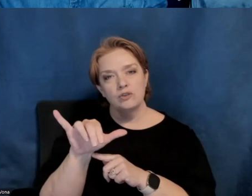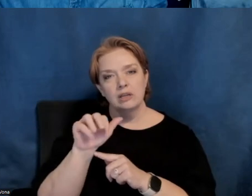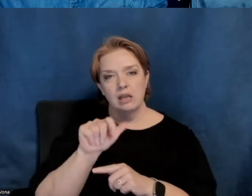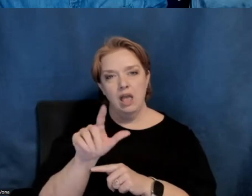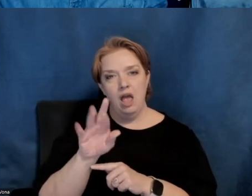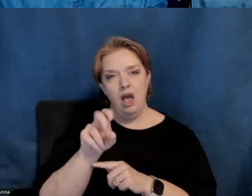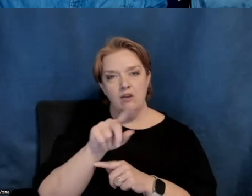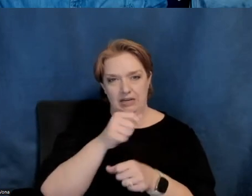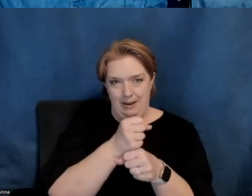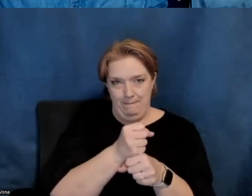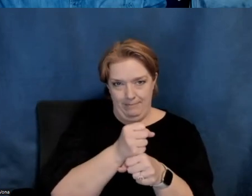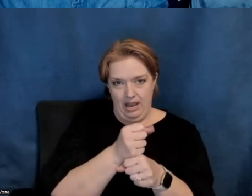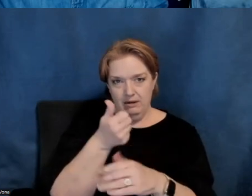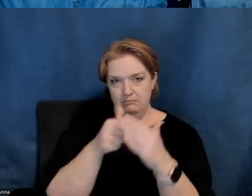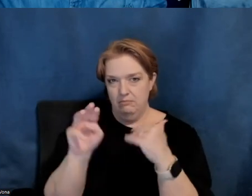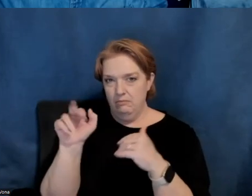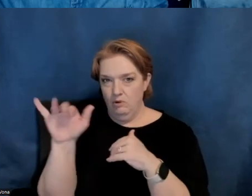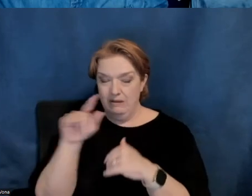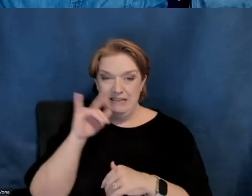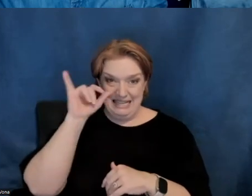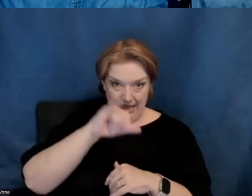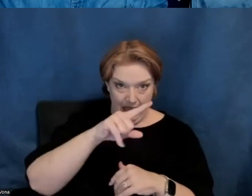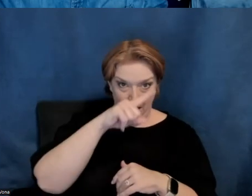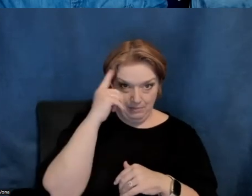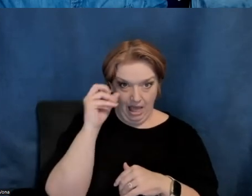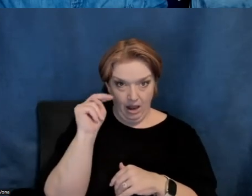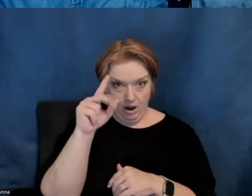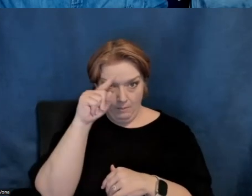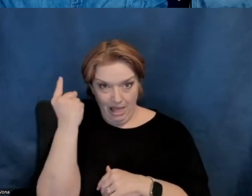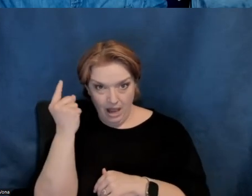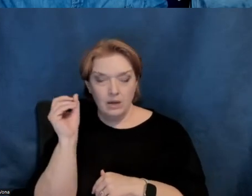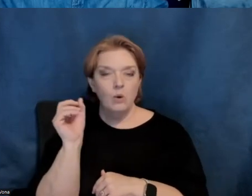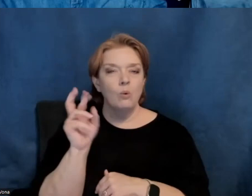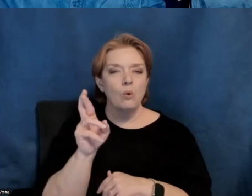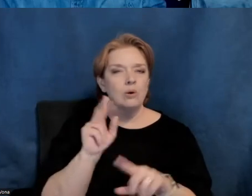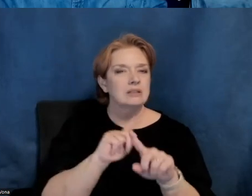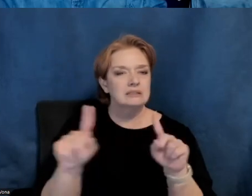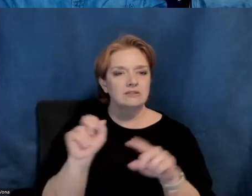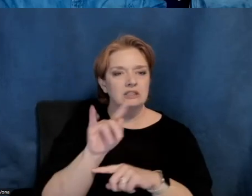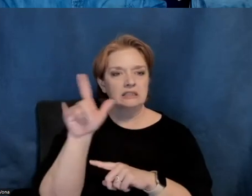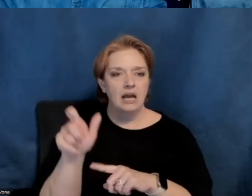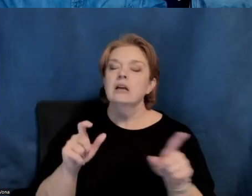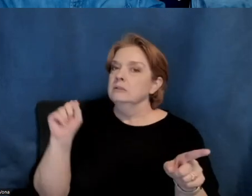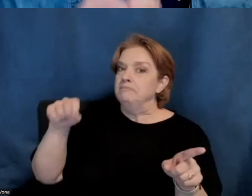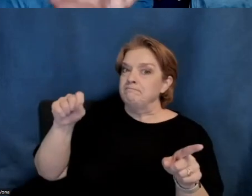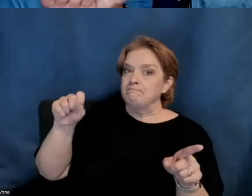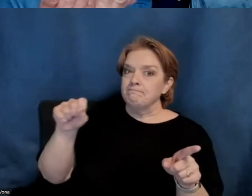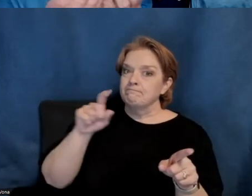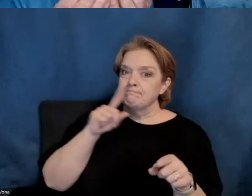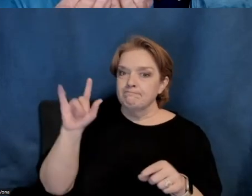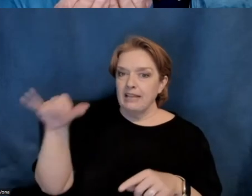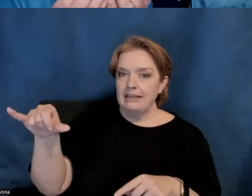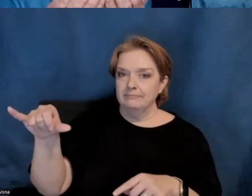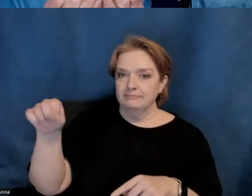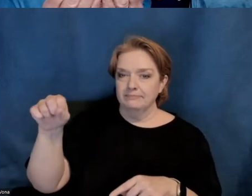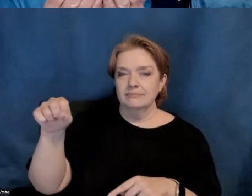under Maria Martinez, if it was a black on black work or if it was in a different style. Yes. Yes, it was. It's, it's